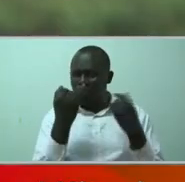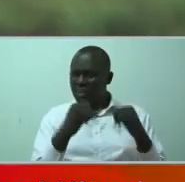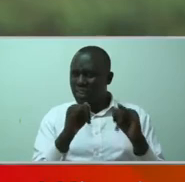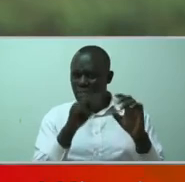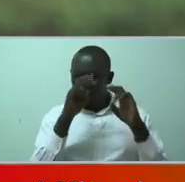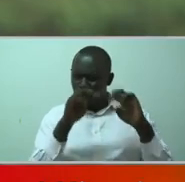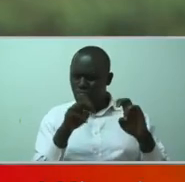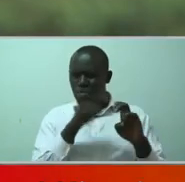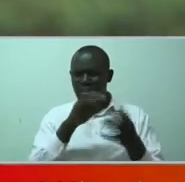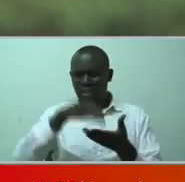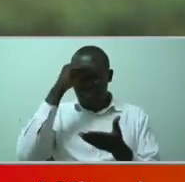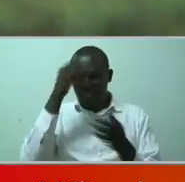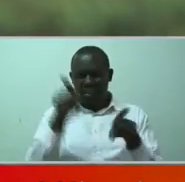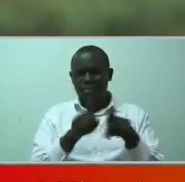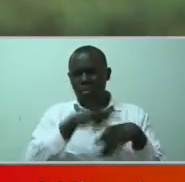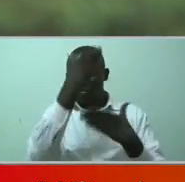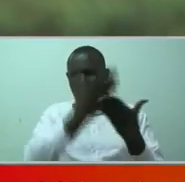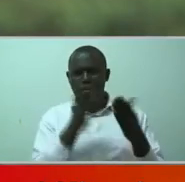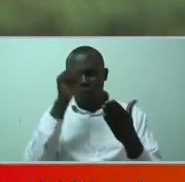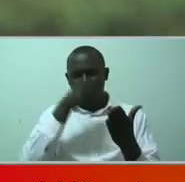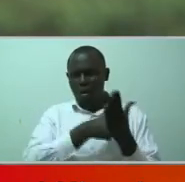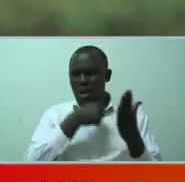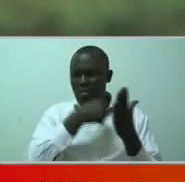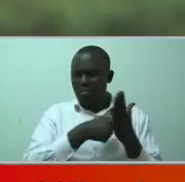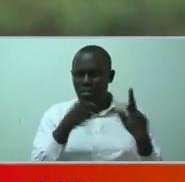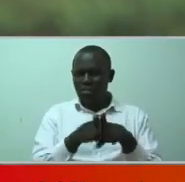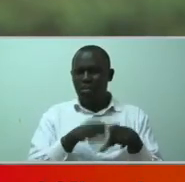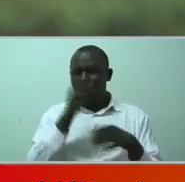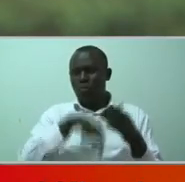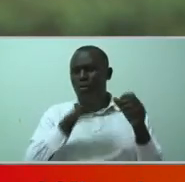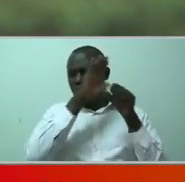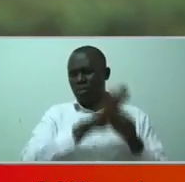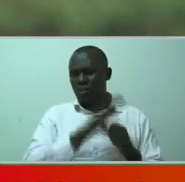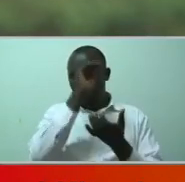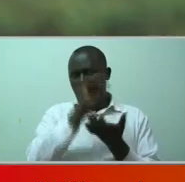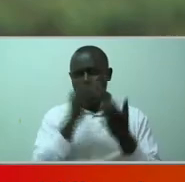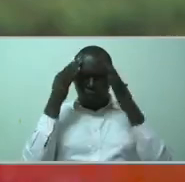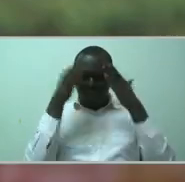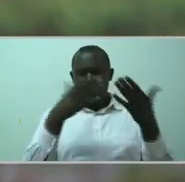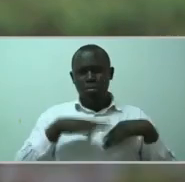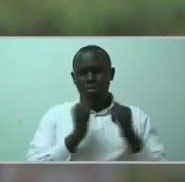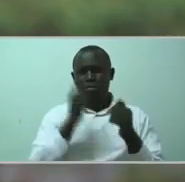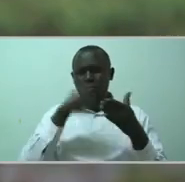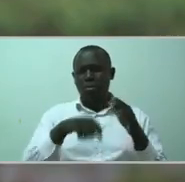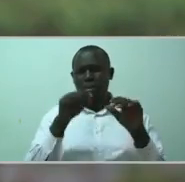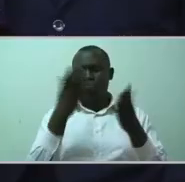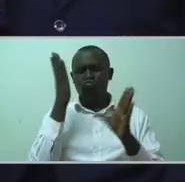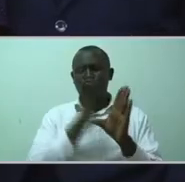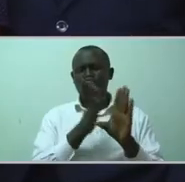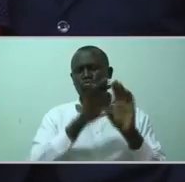documenting on advocacy or stigma reduction towards persons with psychosocial disabilities.